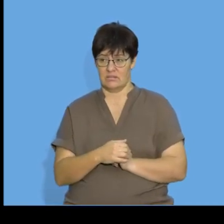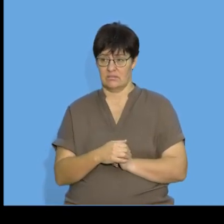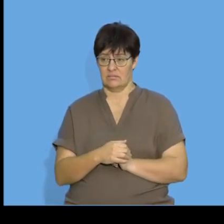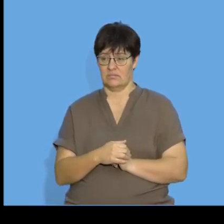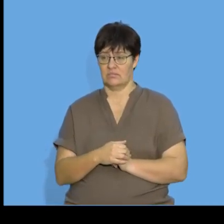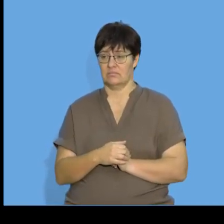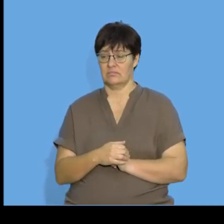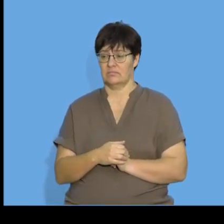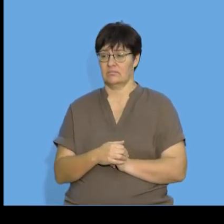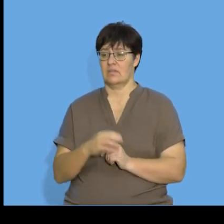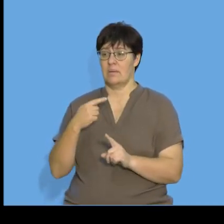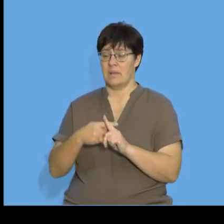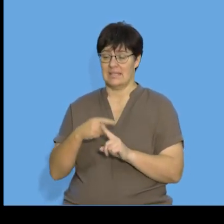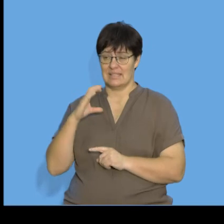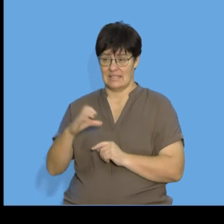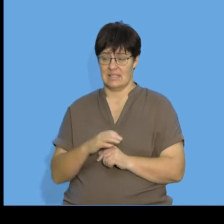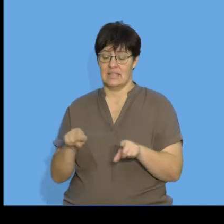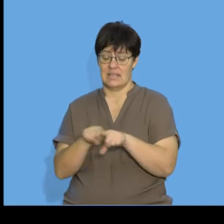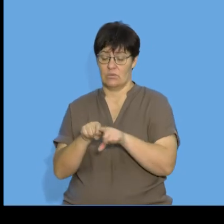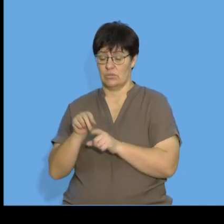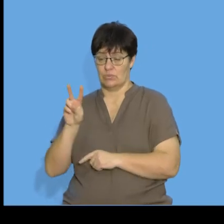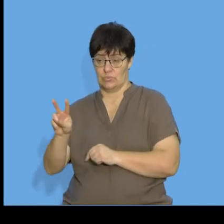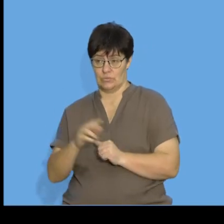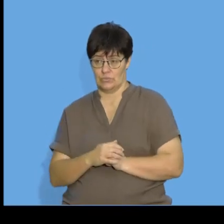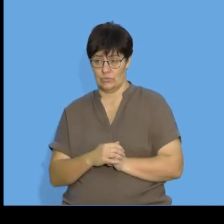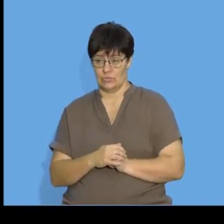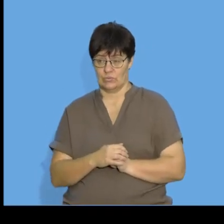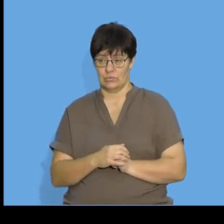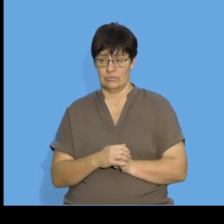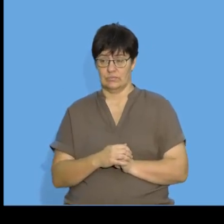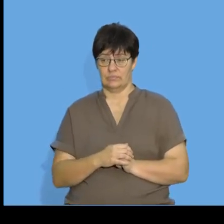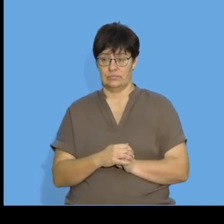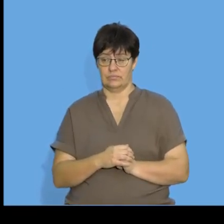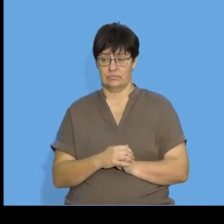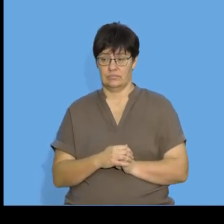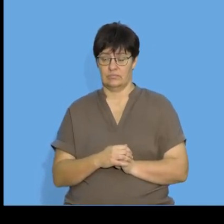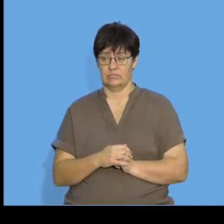1 plus c is equal to 2